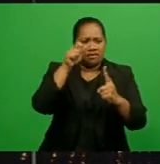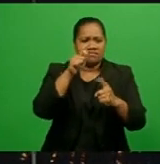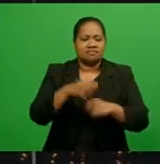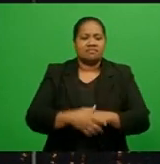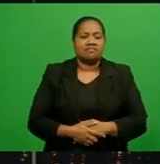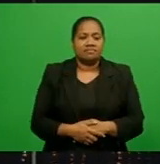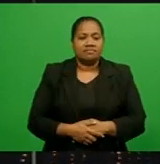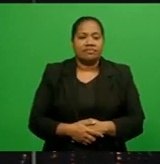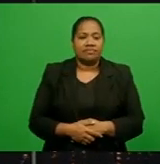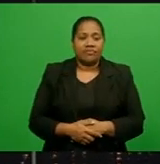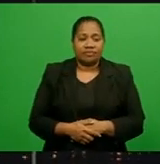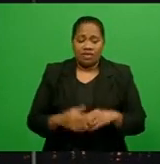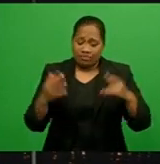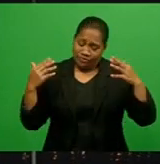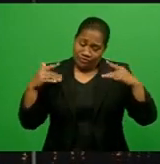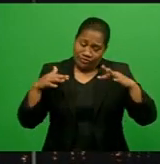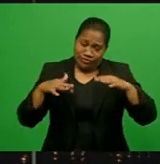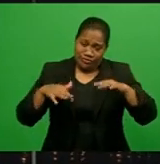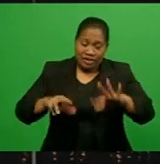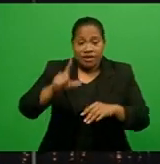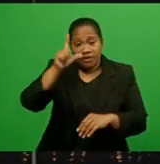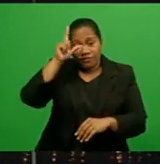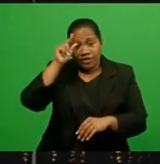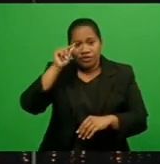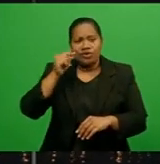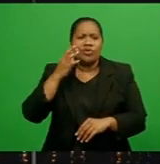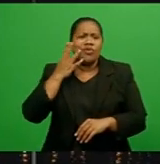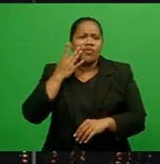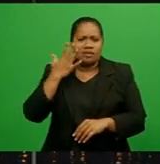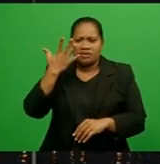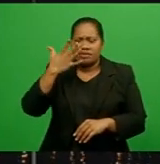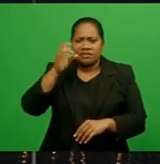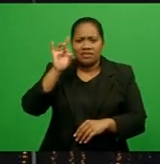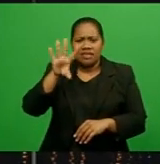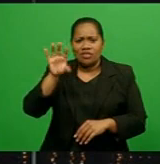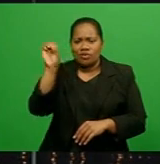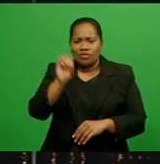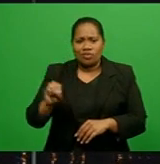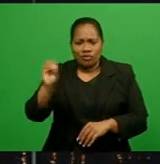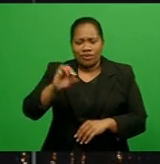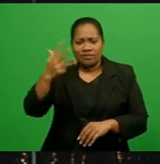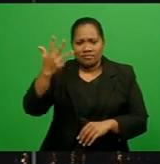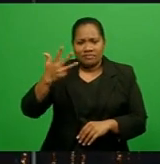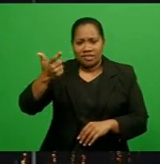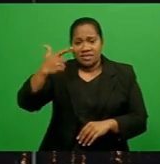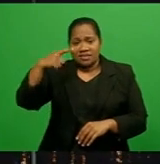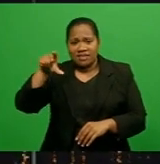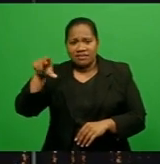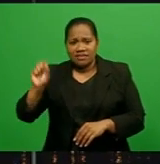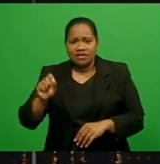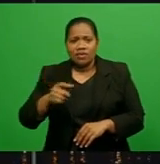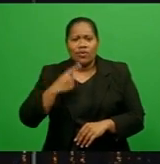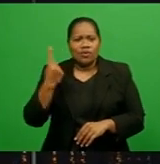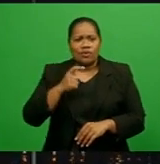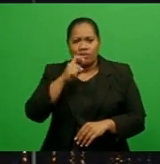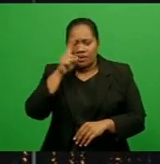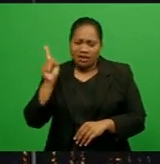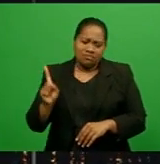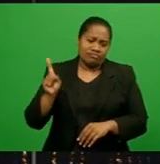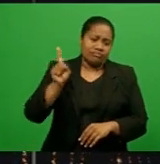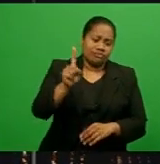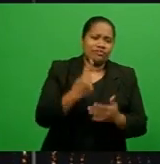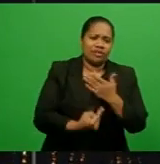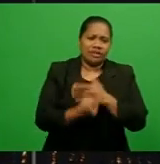of Fijians gathered at Suva's Abba Park on 10th October 1970, those who could not make it remained connected in their homes,